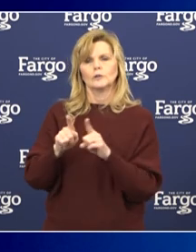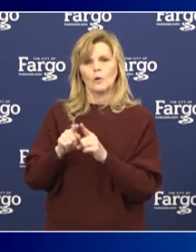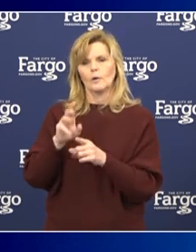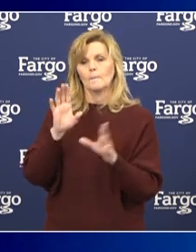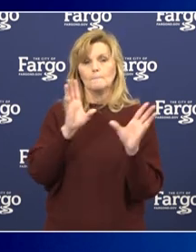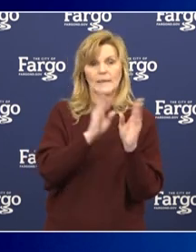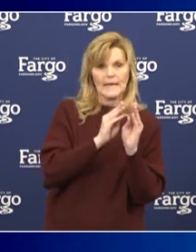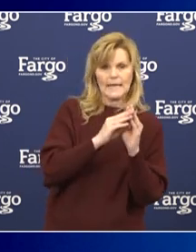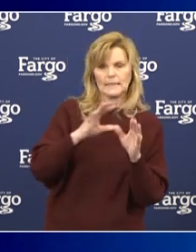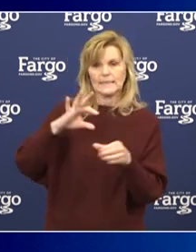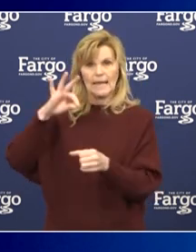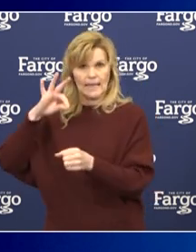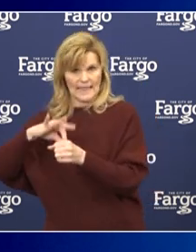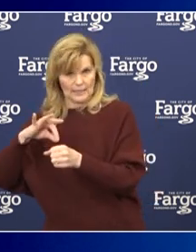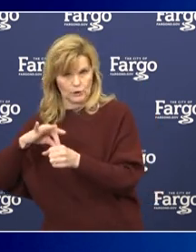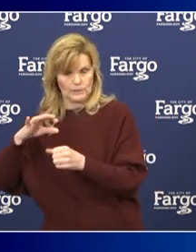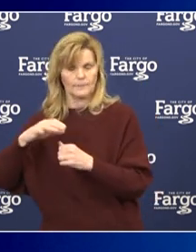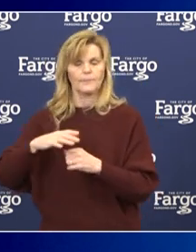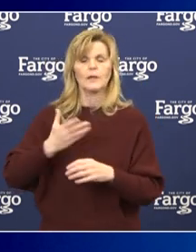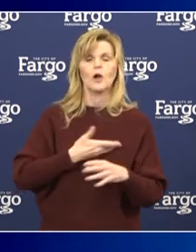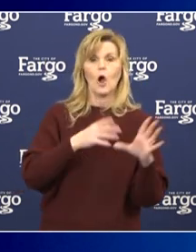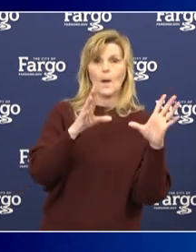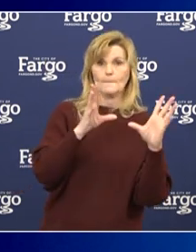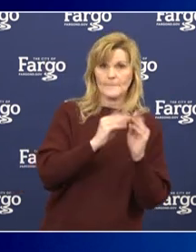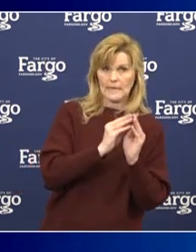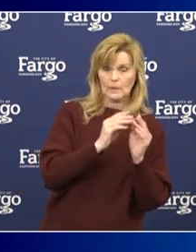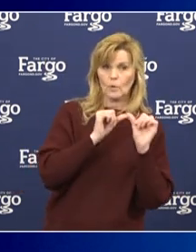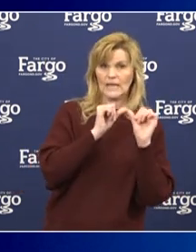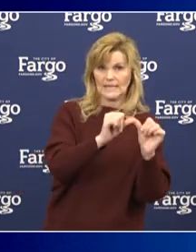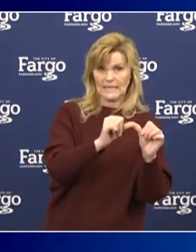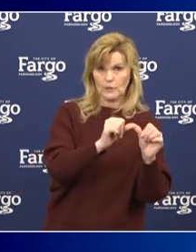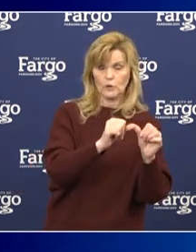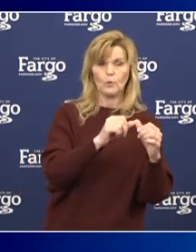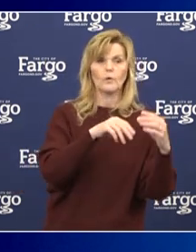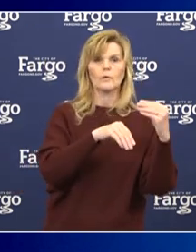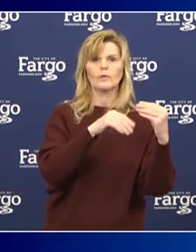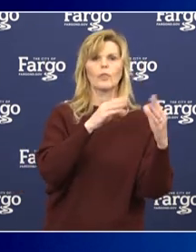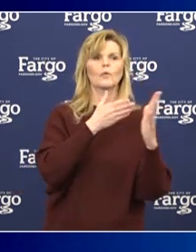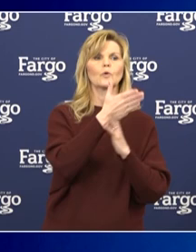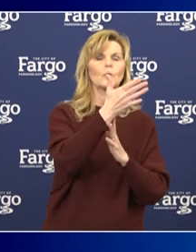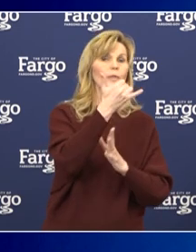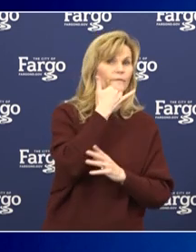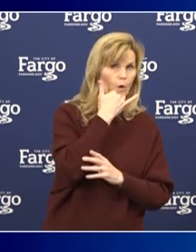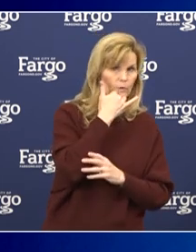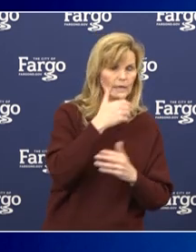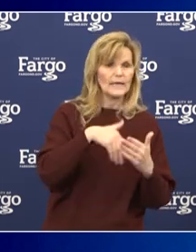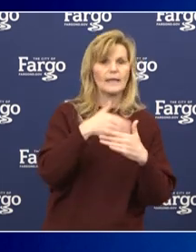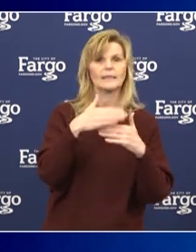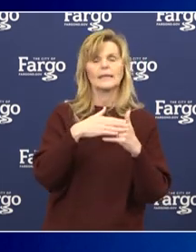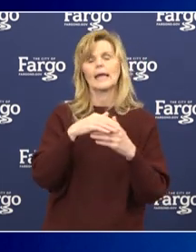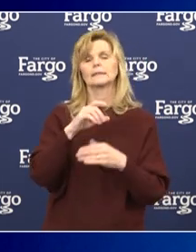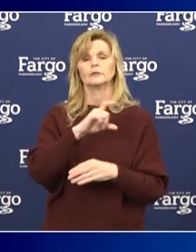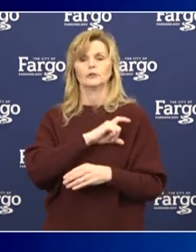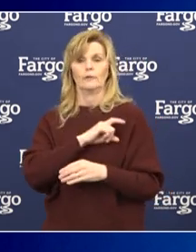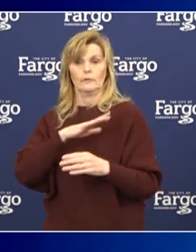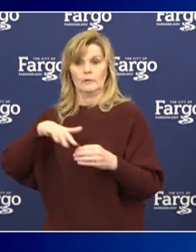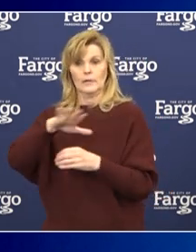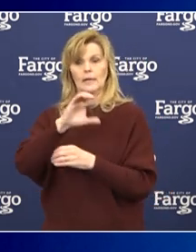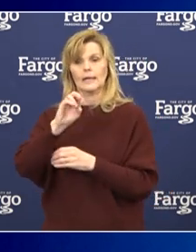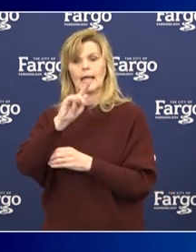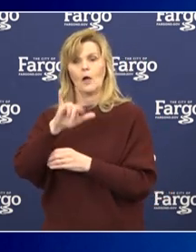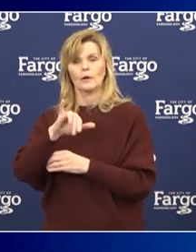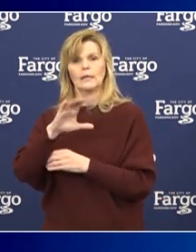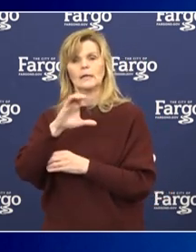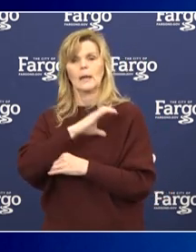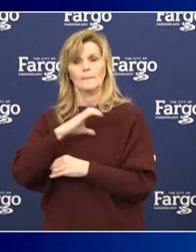and elections. First, attendance at our meetings will continue to be held remotely. The next sheriff rotational, which is on Monday, and our county commission meeting